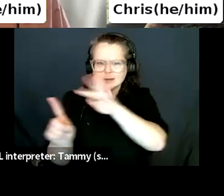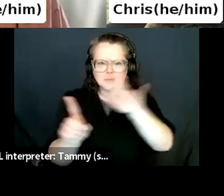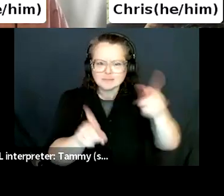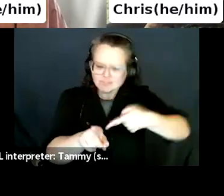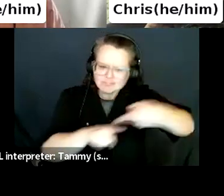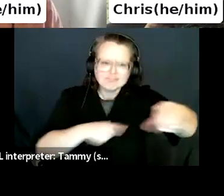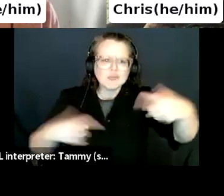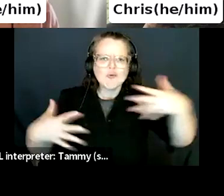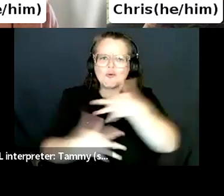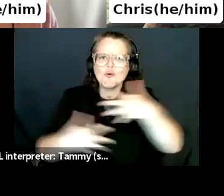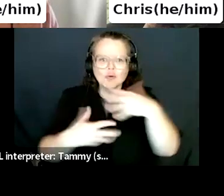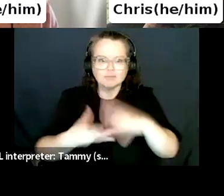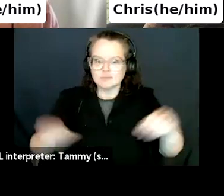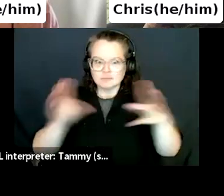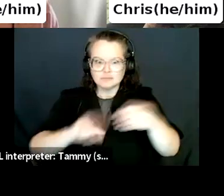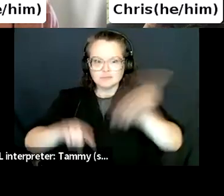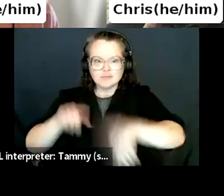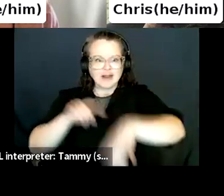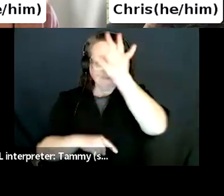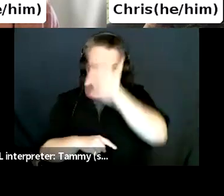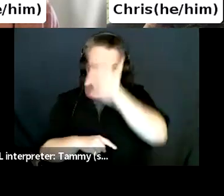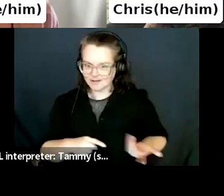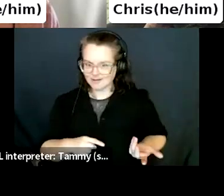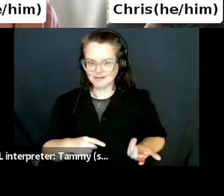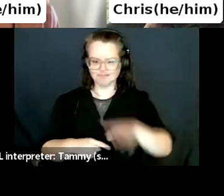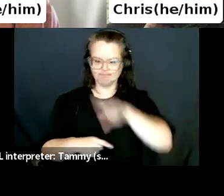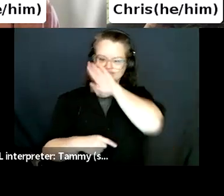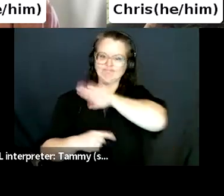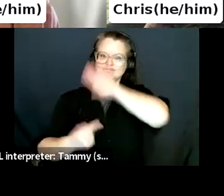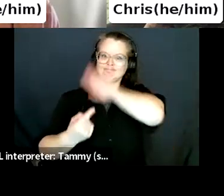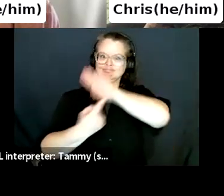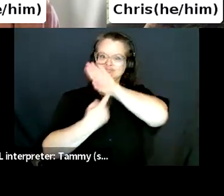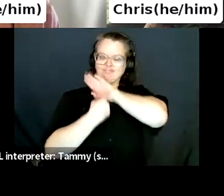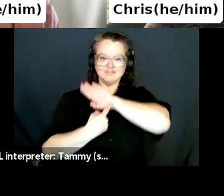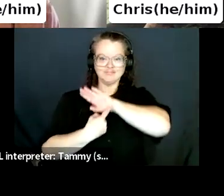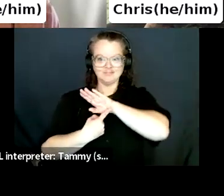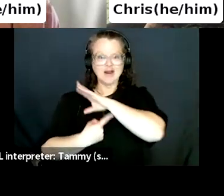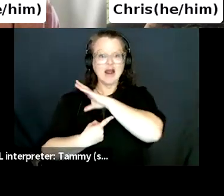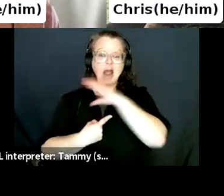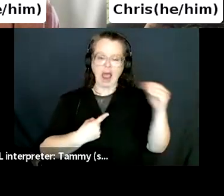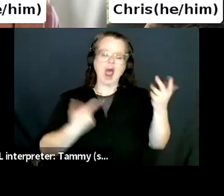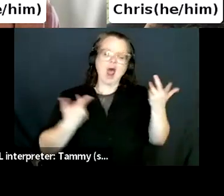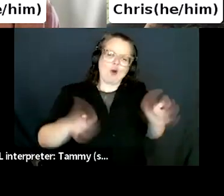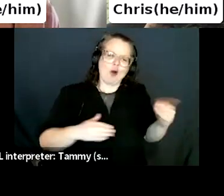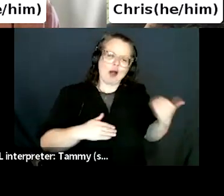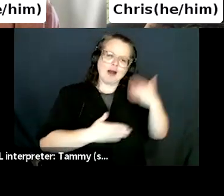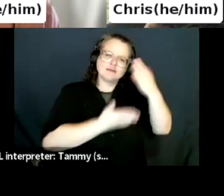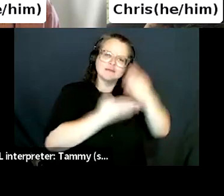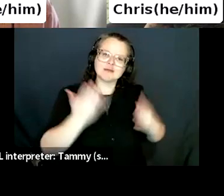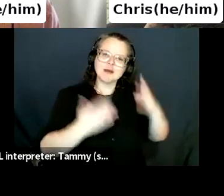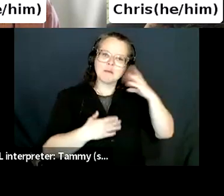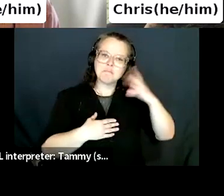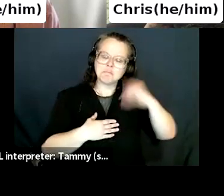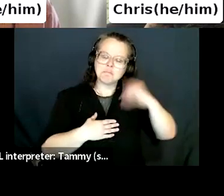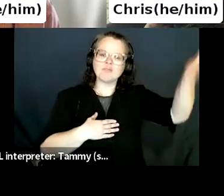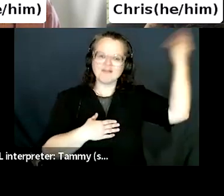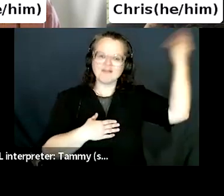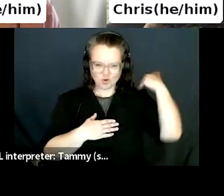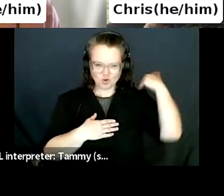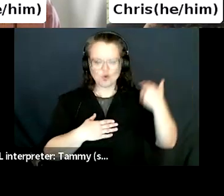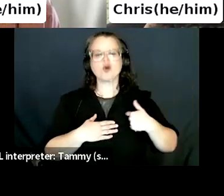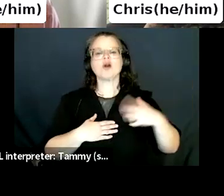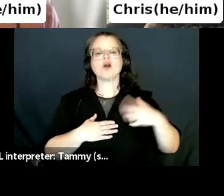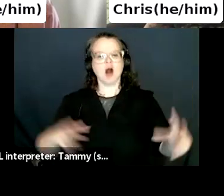almost a decade. Uh, and what I read outside of comic books is mostly horror. Um,